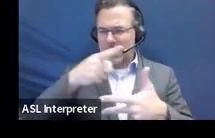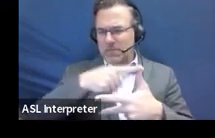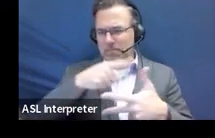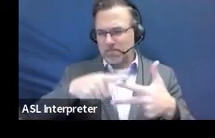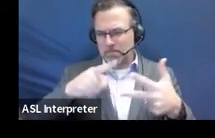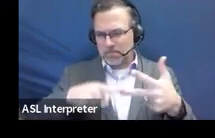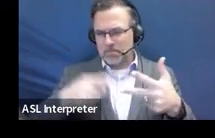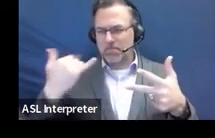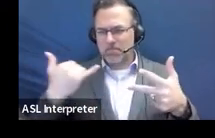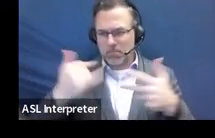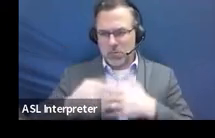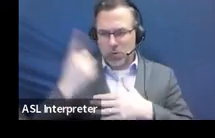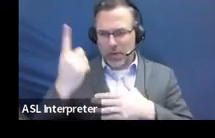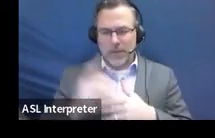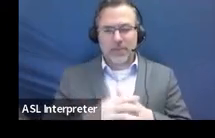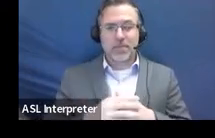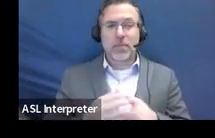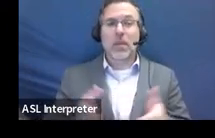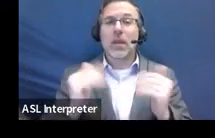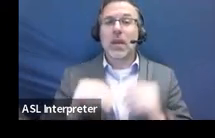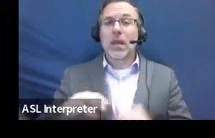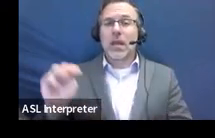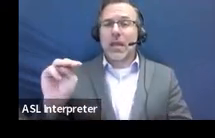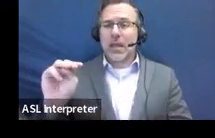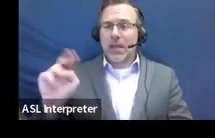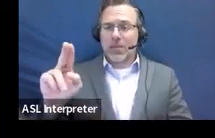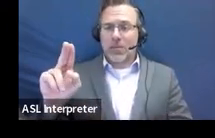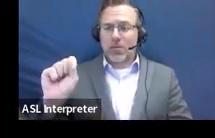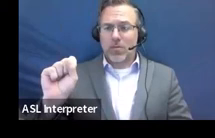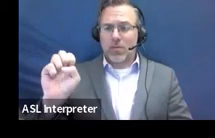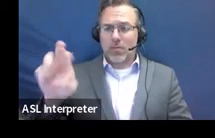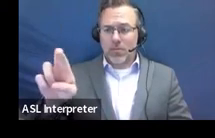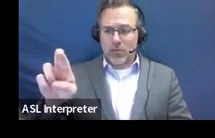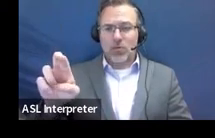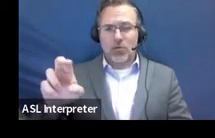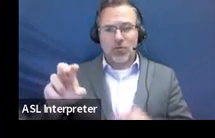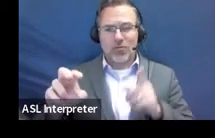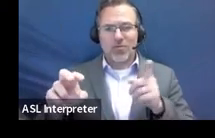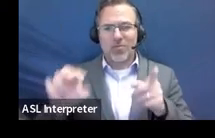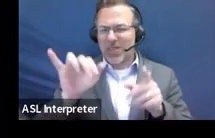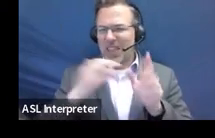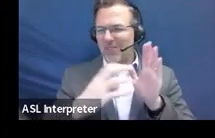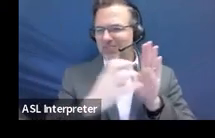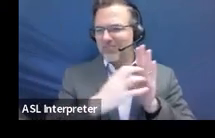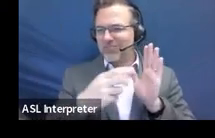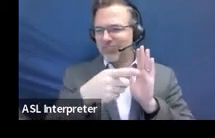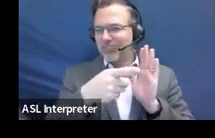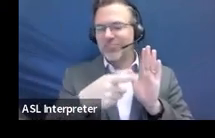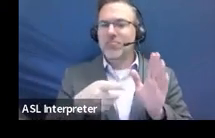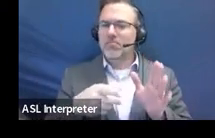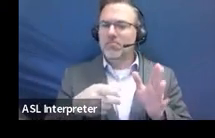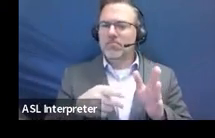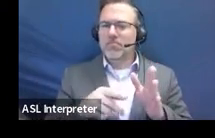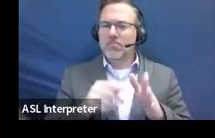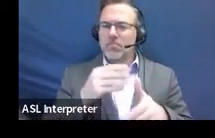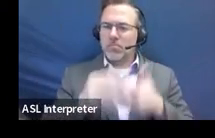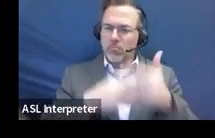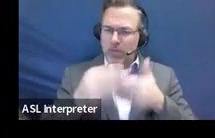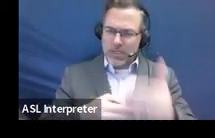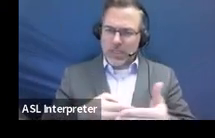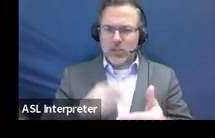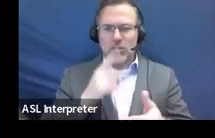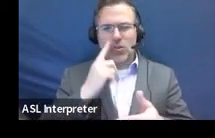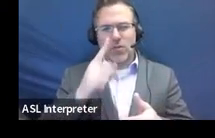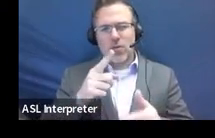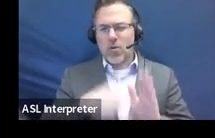And then in MUSER, this is the section where it talks about the procedure for determination of adverse effect on